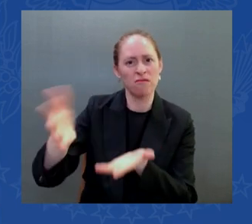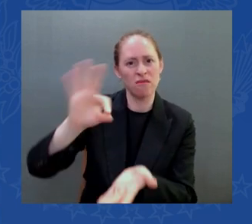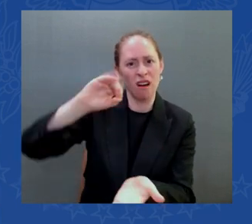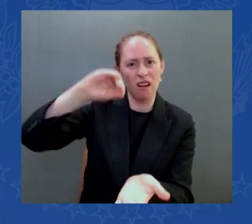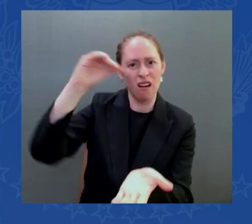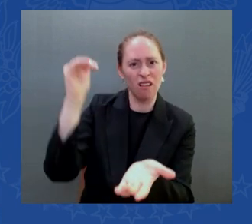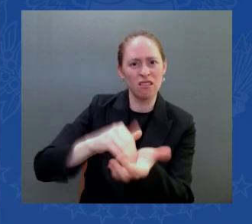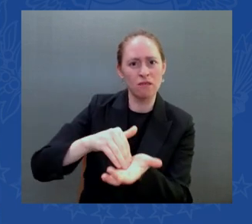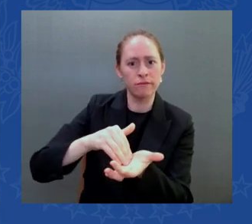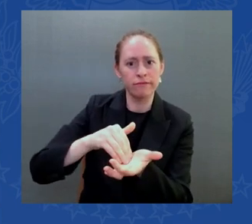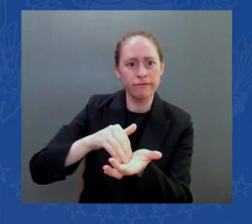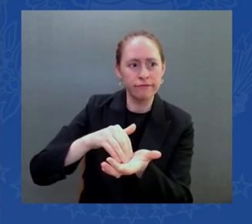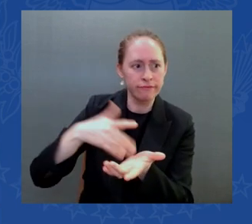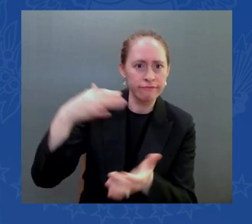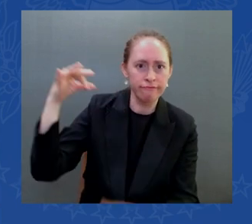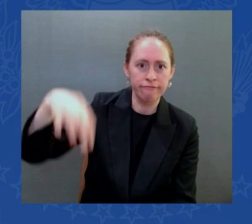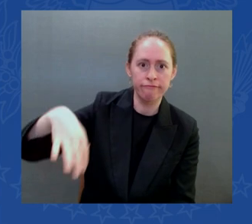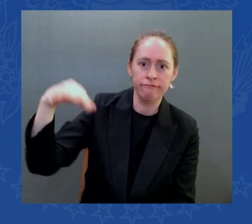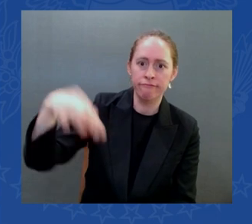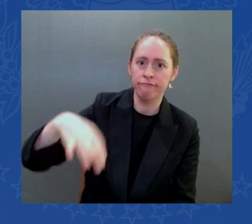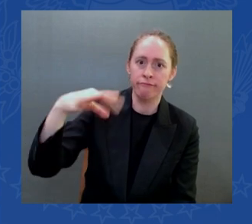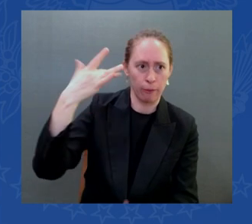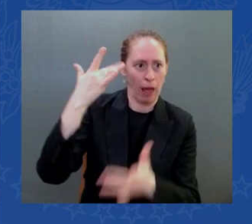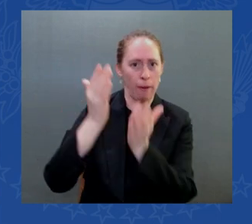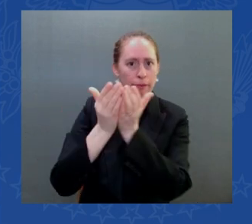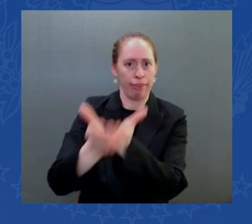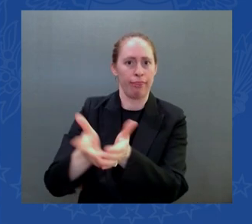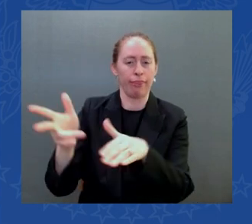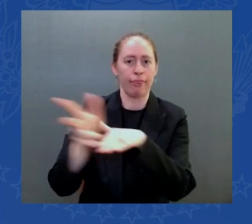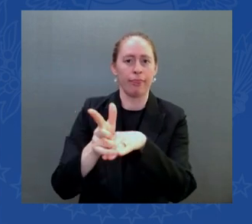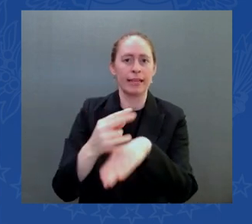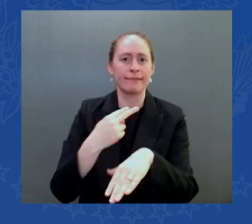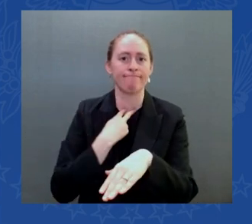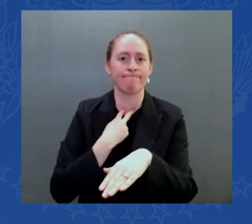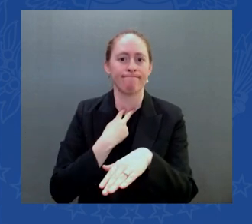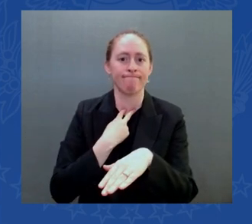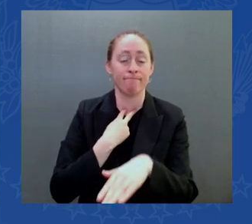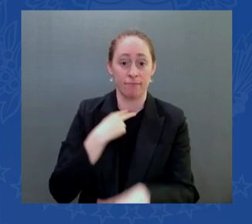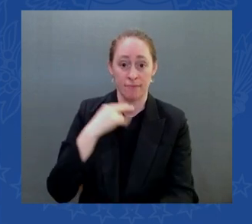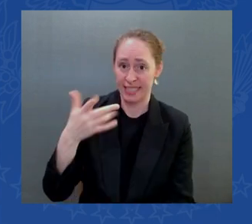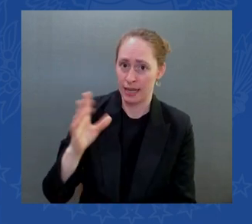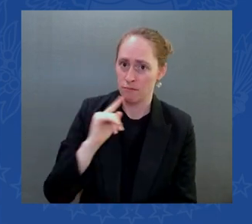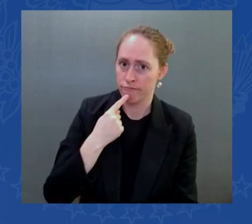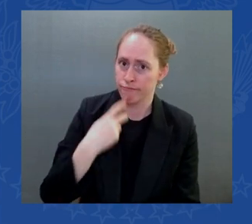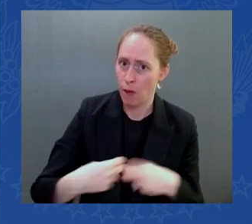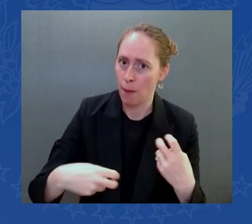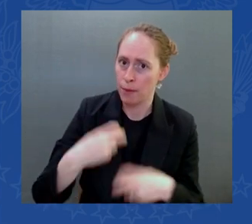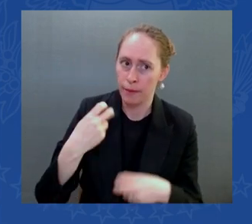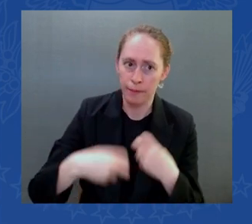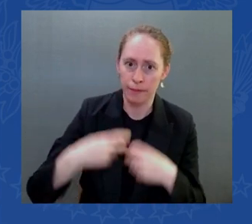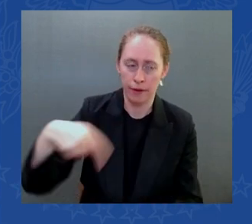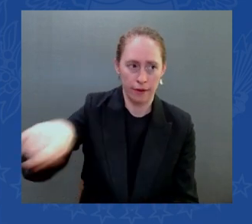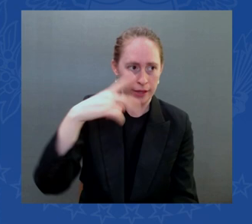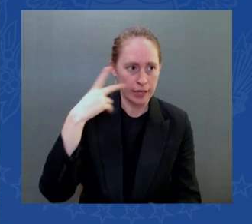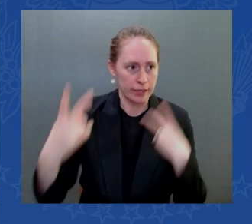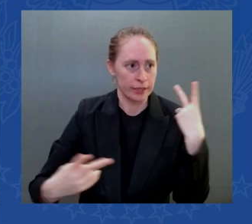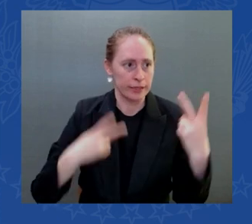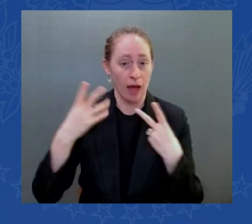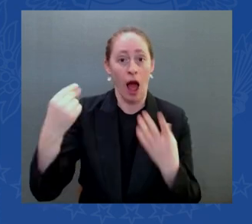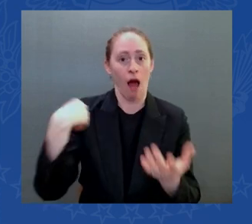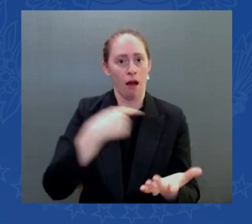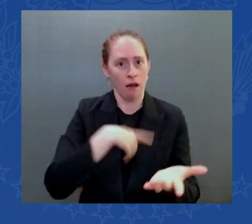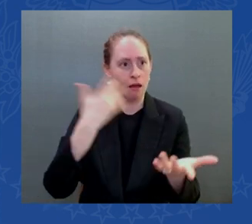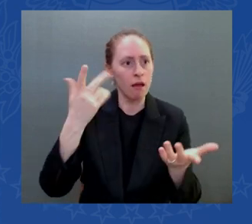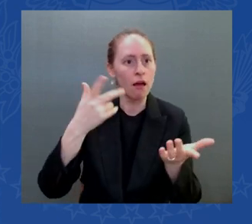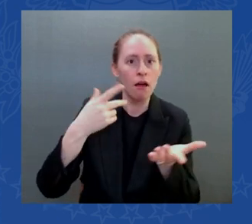happens to be it also has been a problem for decades but with an 18 million dollar investment from the Army Corps of Engineers and the